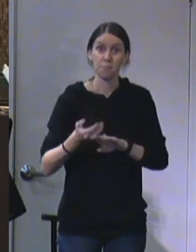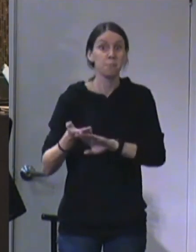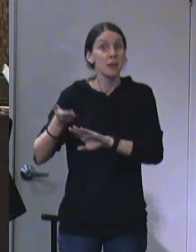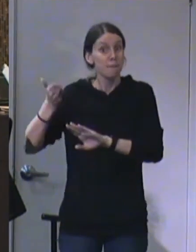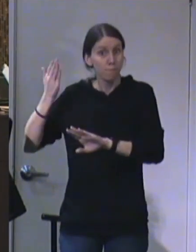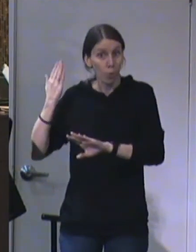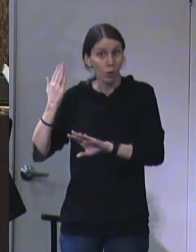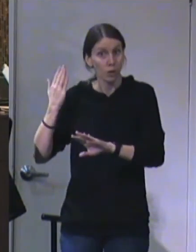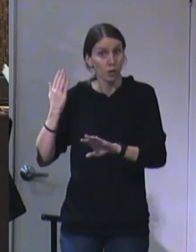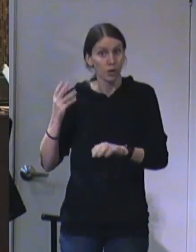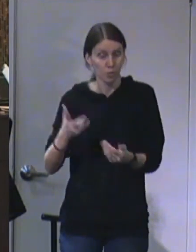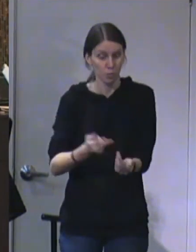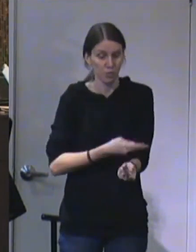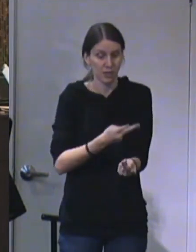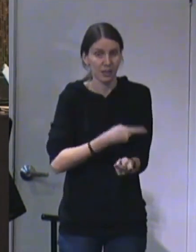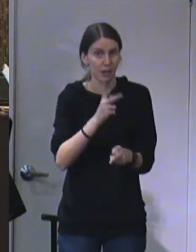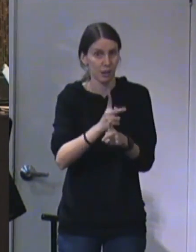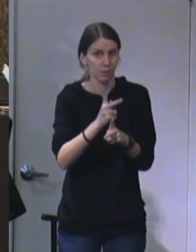sacrifices on the altar.